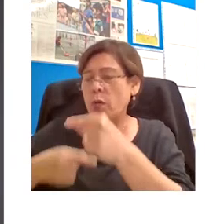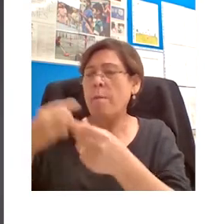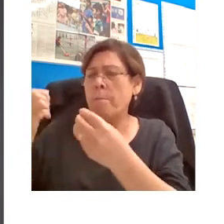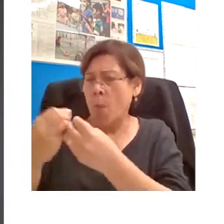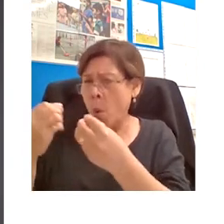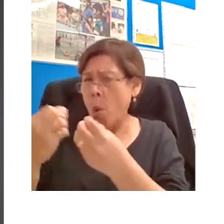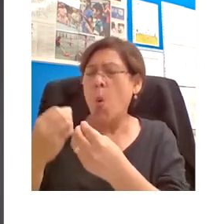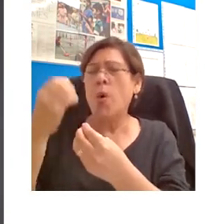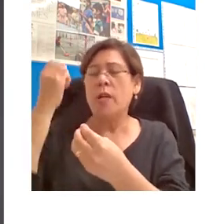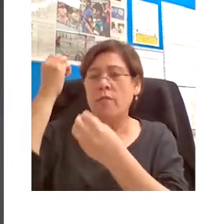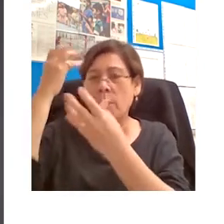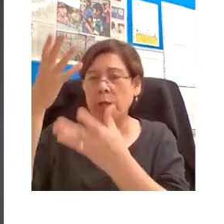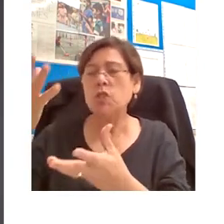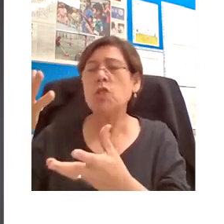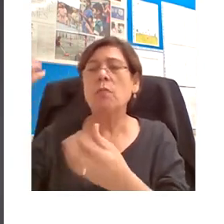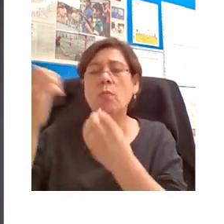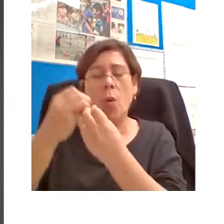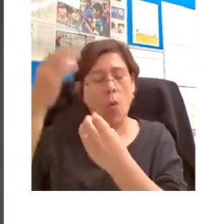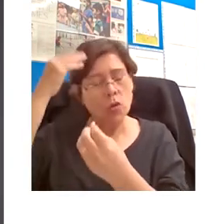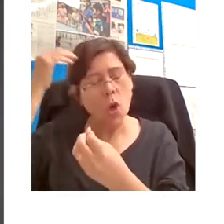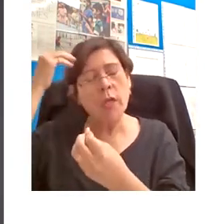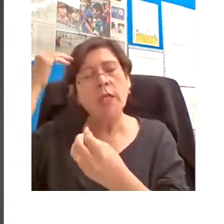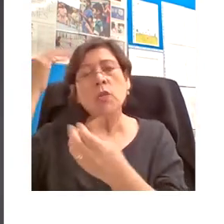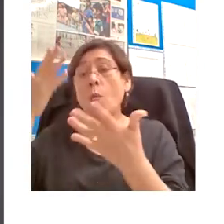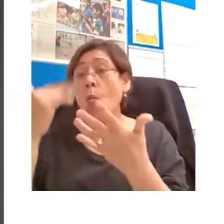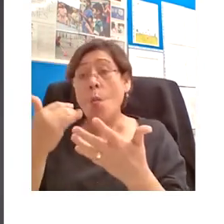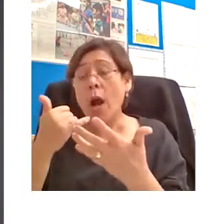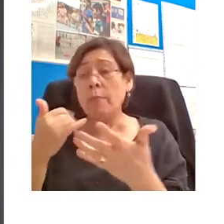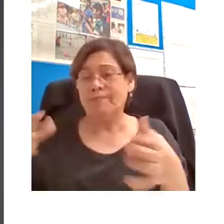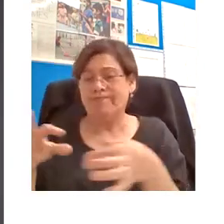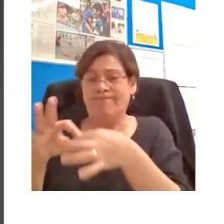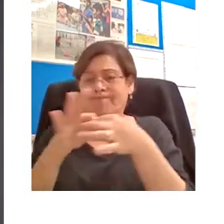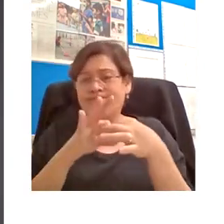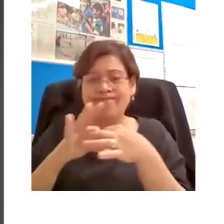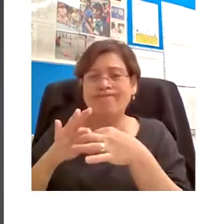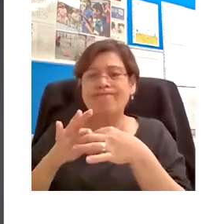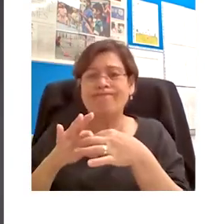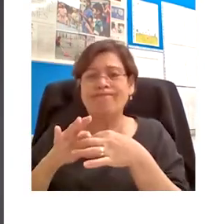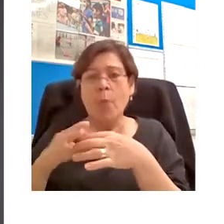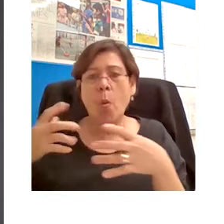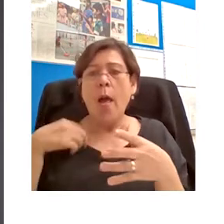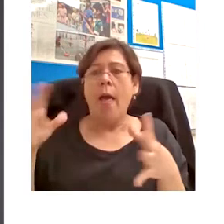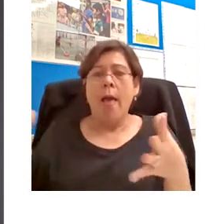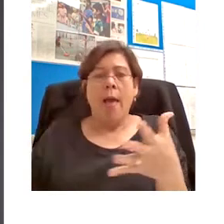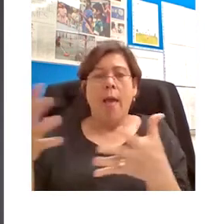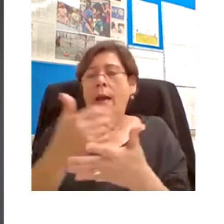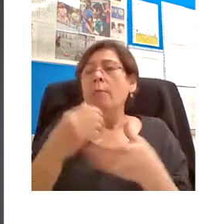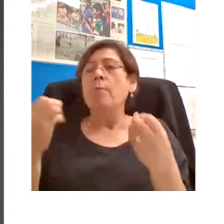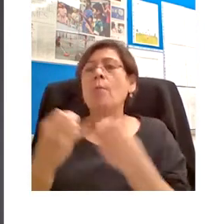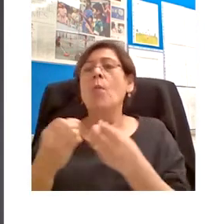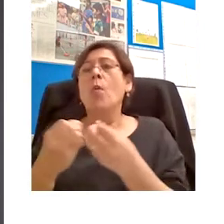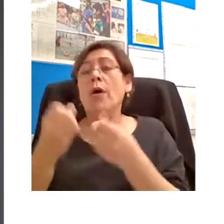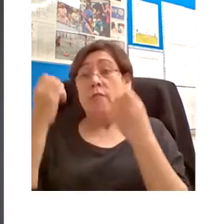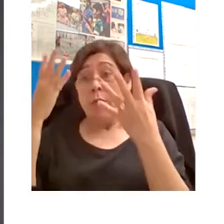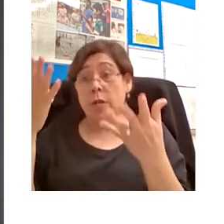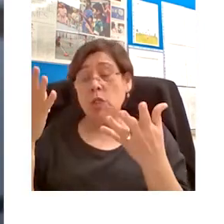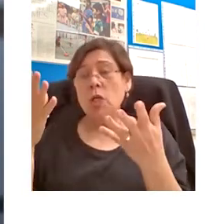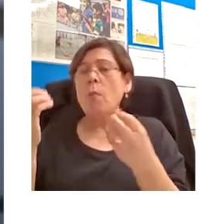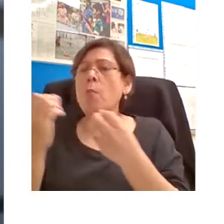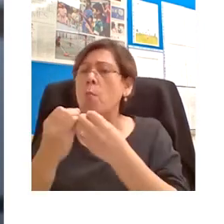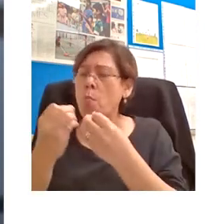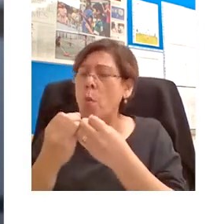helps us break out of these kind of structures and into a whole network of educators much more effectively.